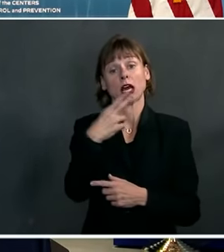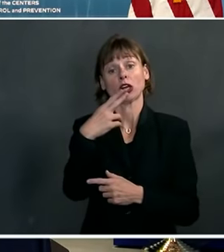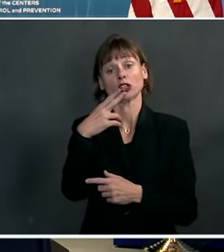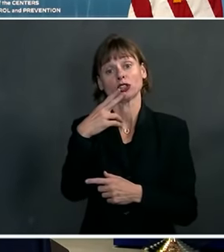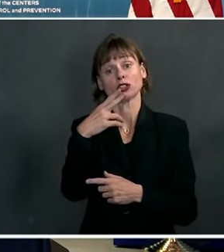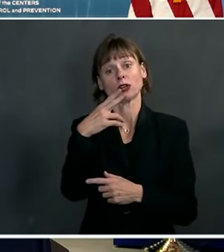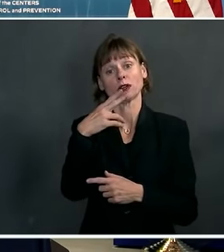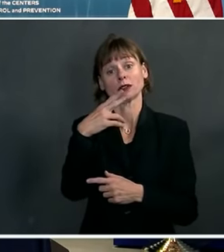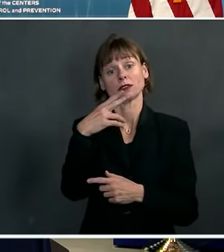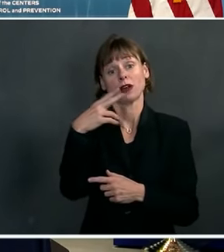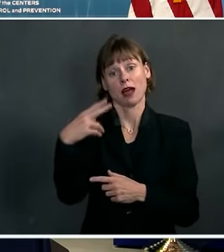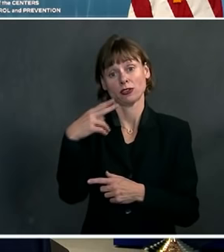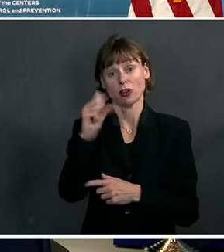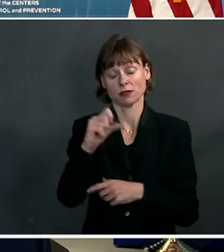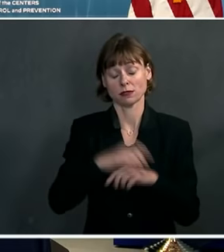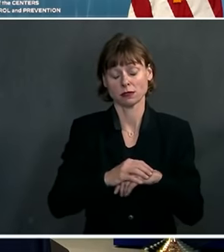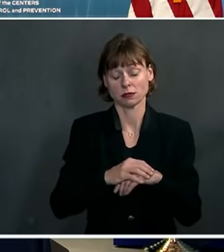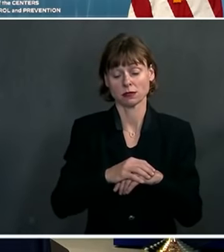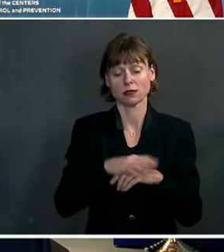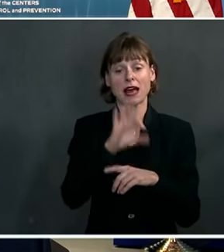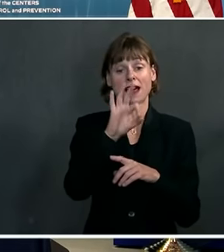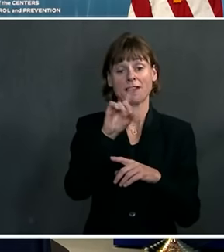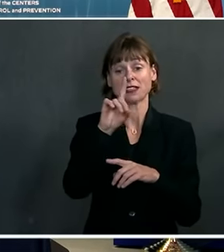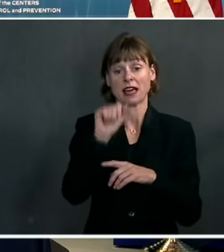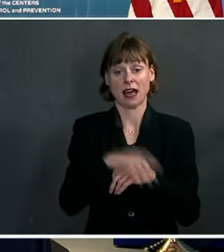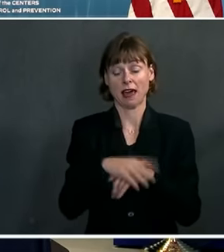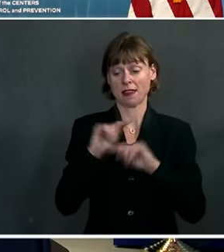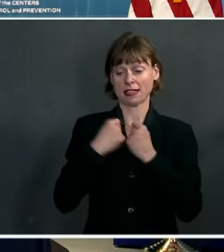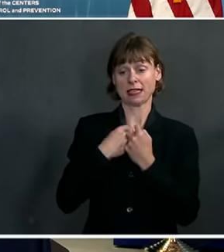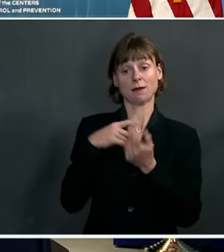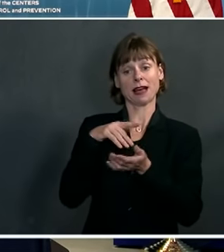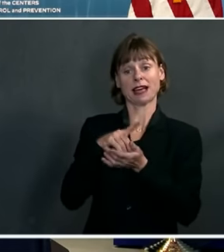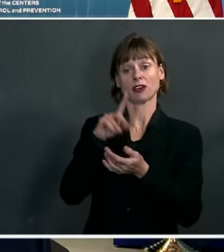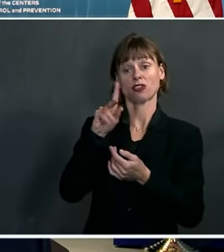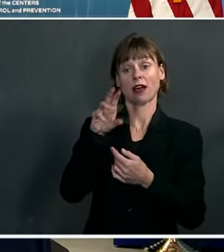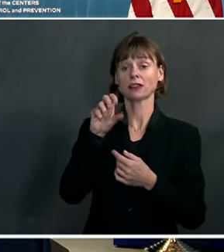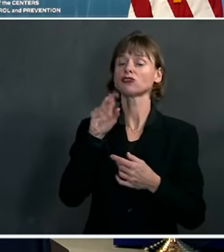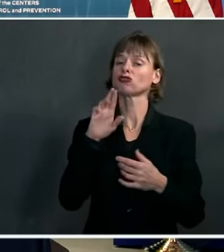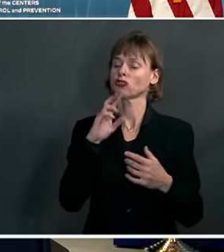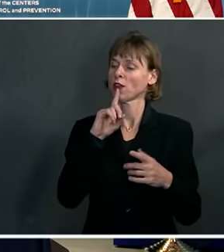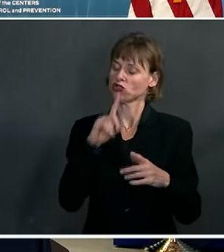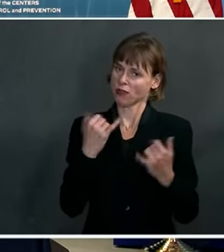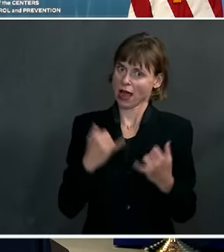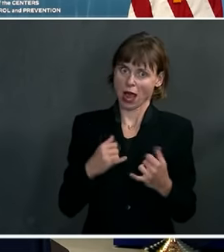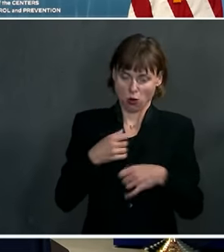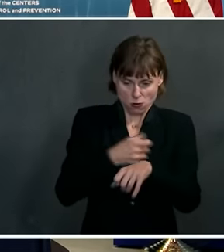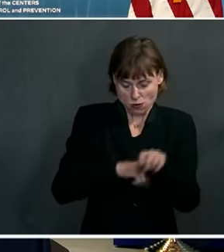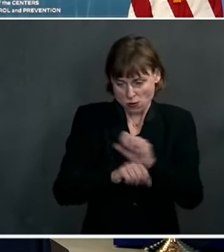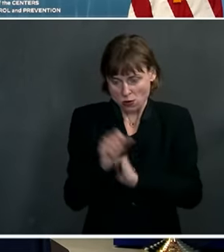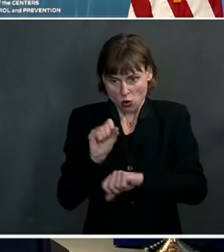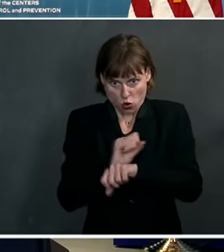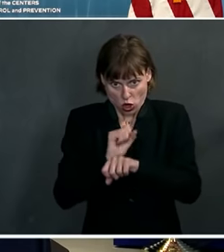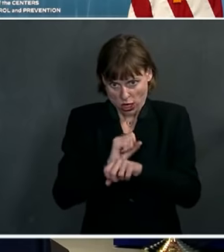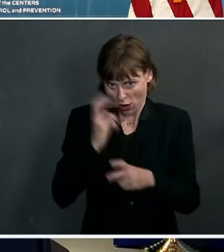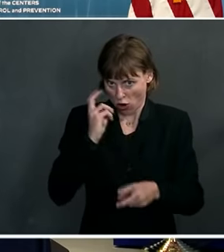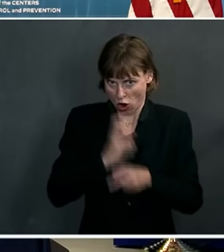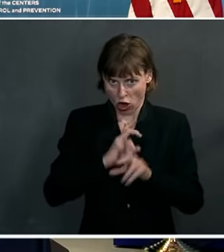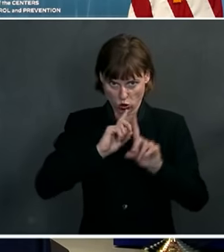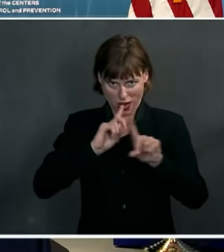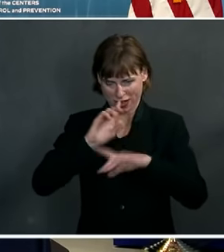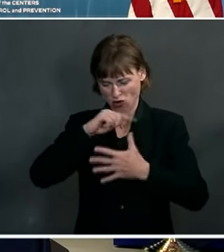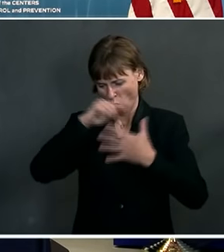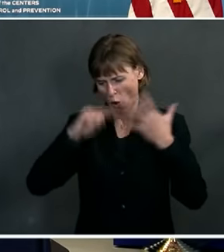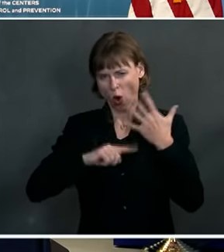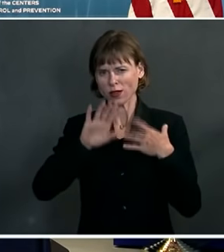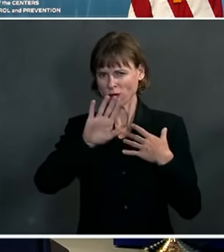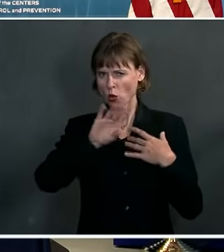the FDA, the team led by Dr. Kessler, are currently hard at work answering all of those questions. So